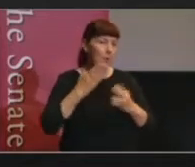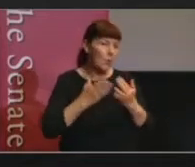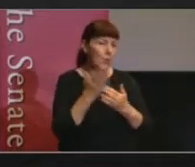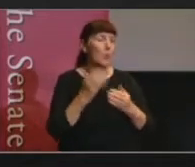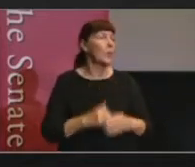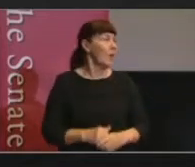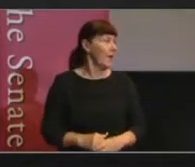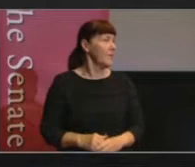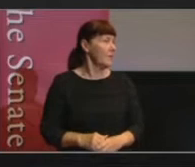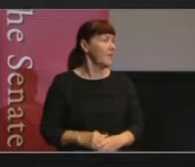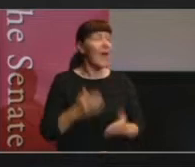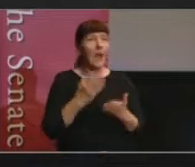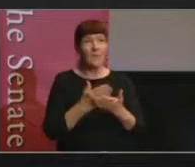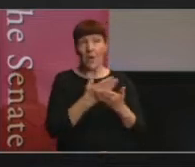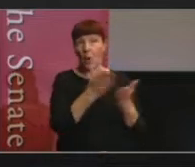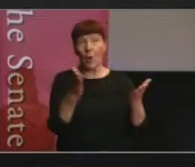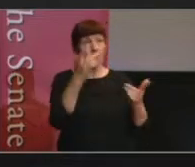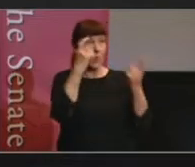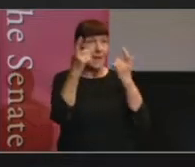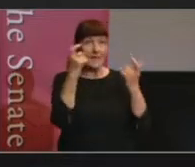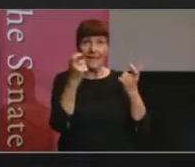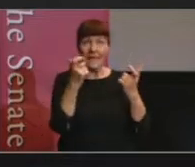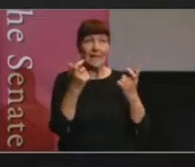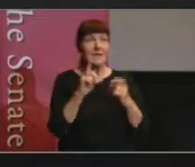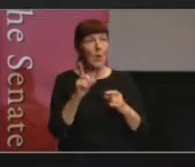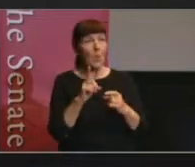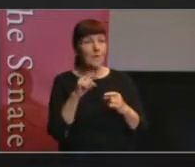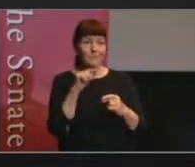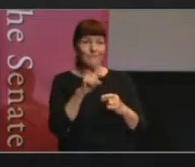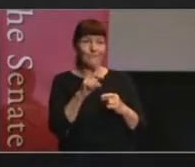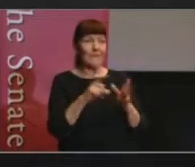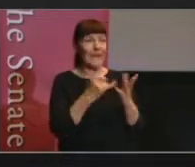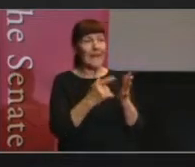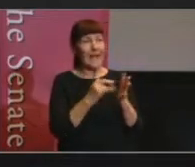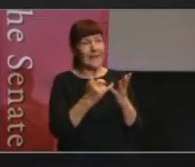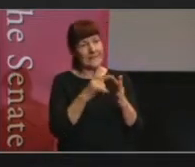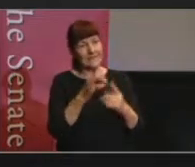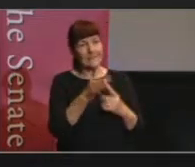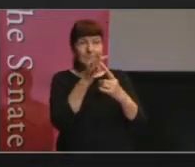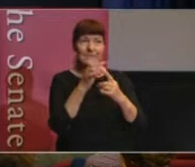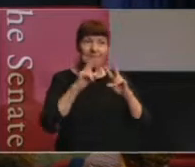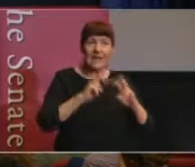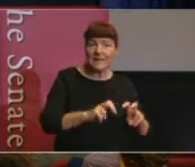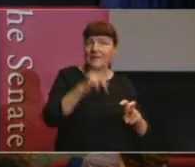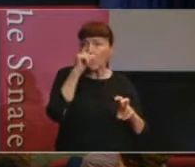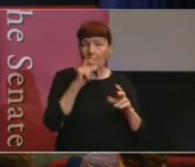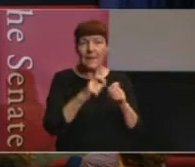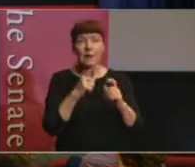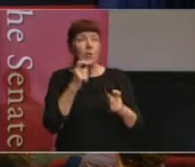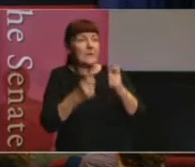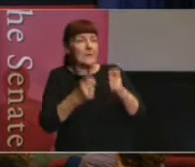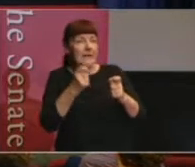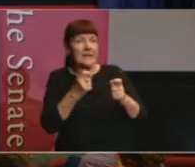And I'm really open for ideas on what the case studies might be to kind of test that evaluation